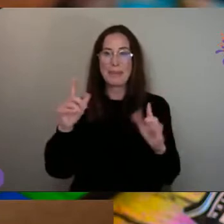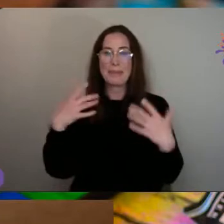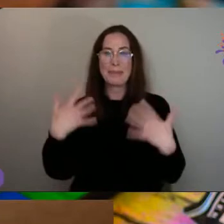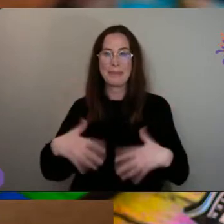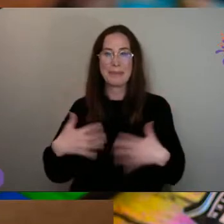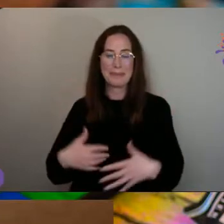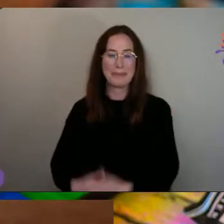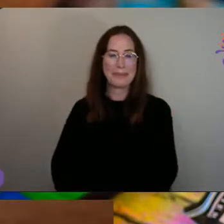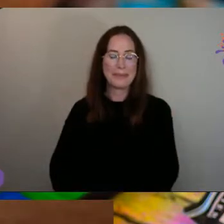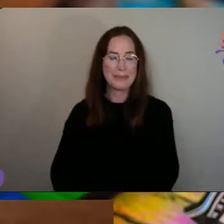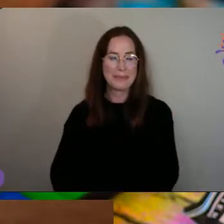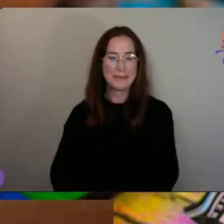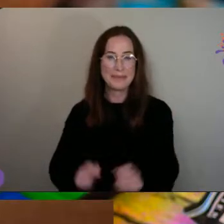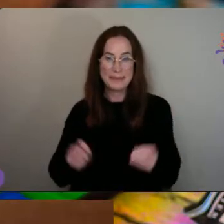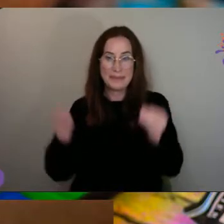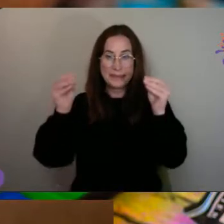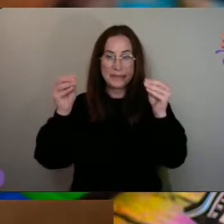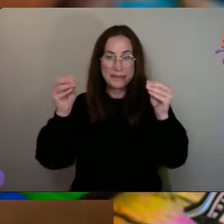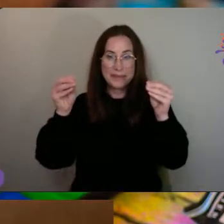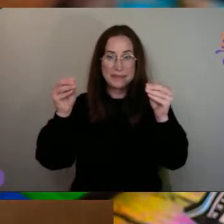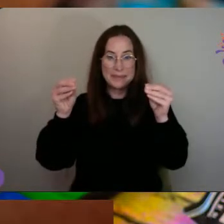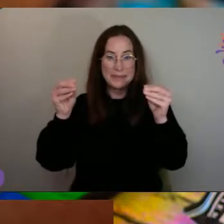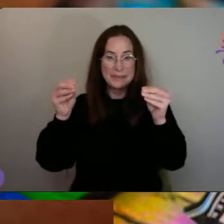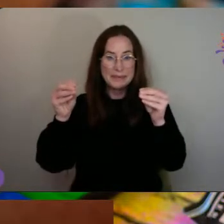up. Can lift it up a little bit, Natty?